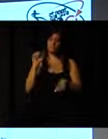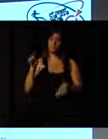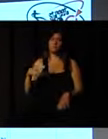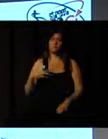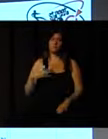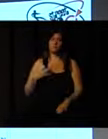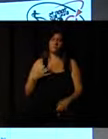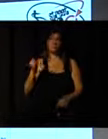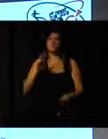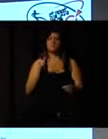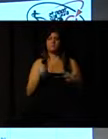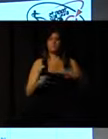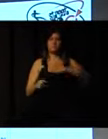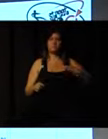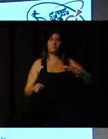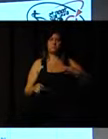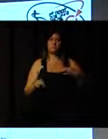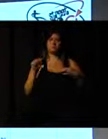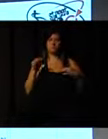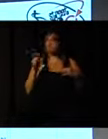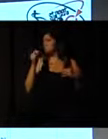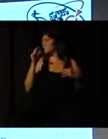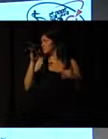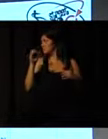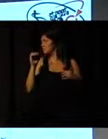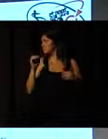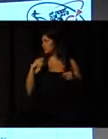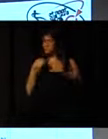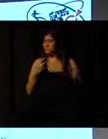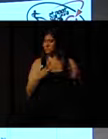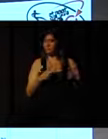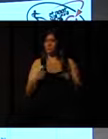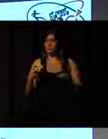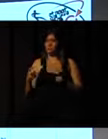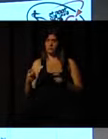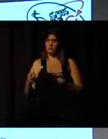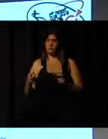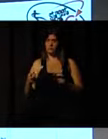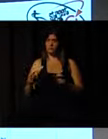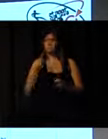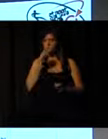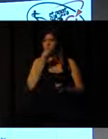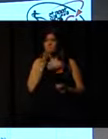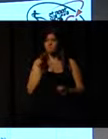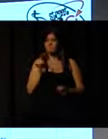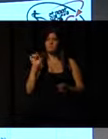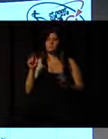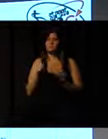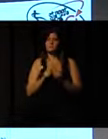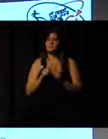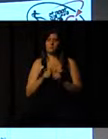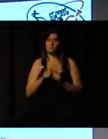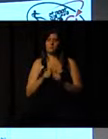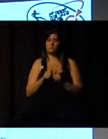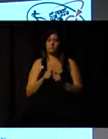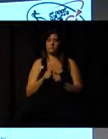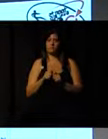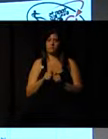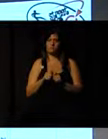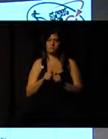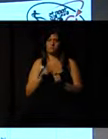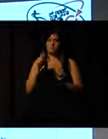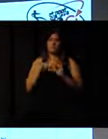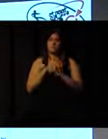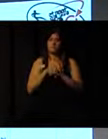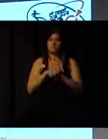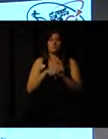The graph you can see is basically taken from a survey across the whole of the United Kingdom to find